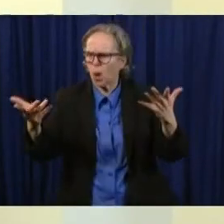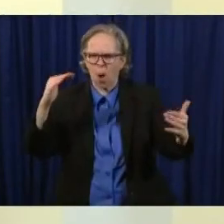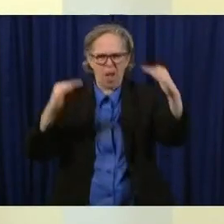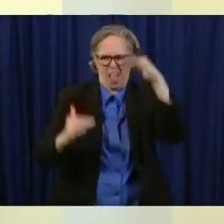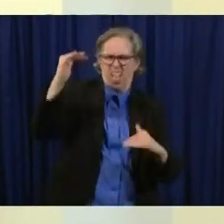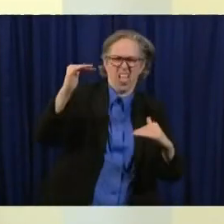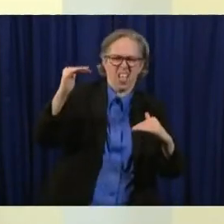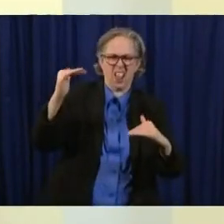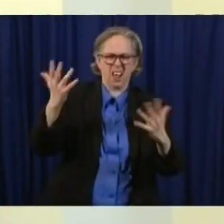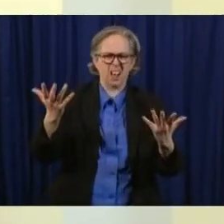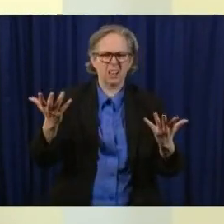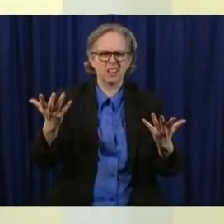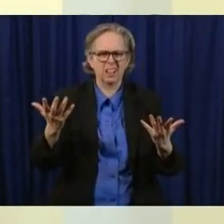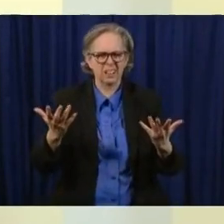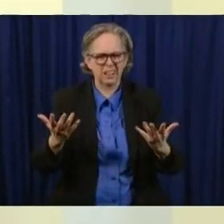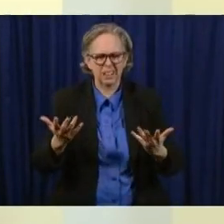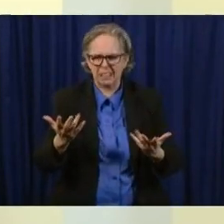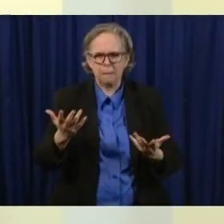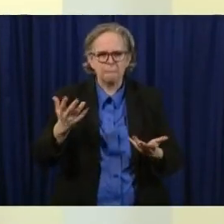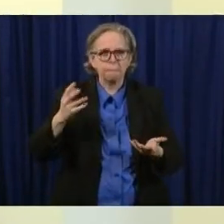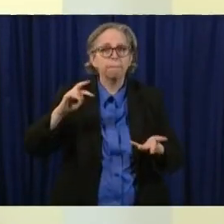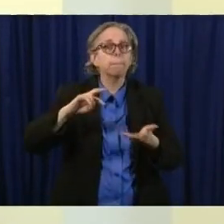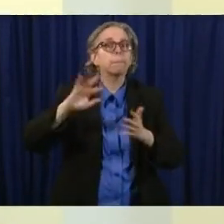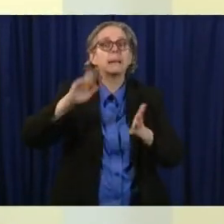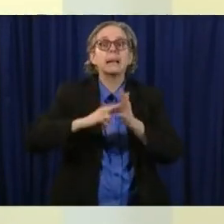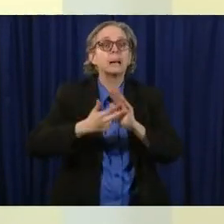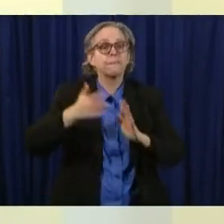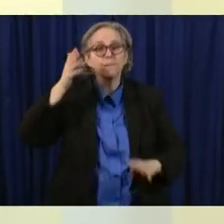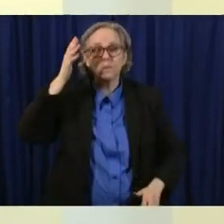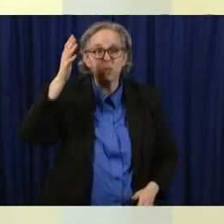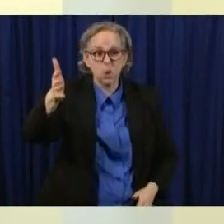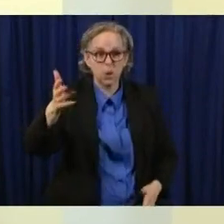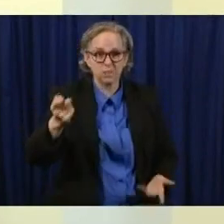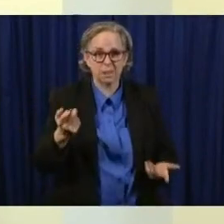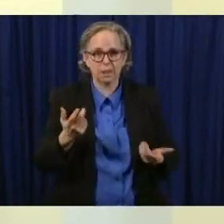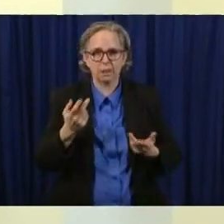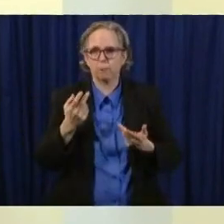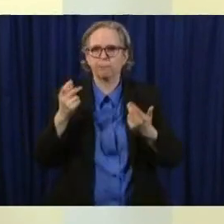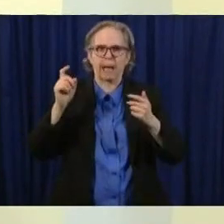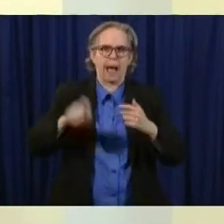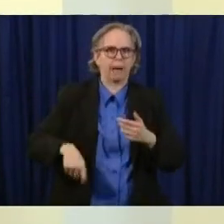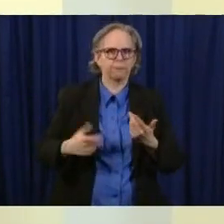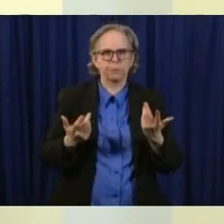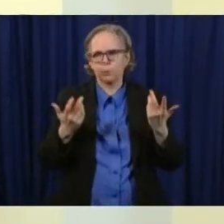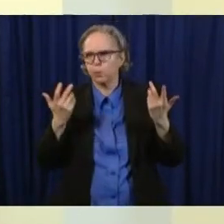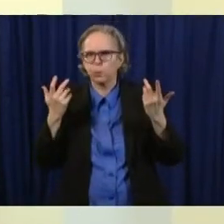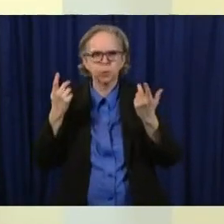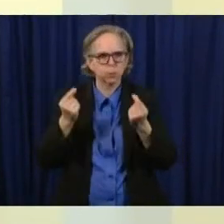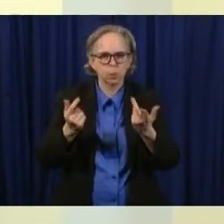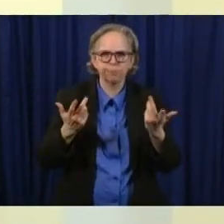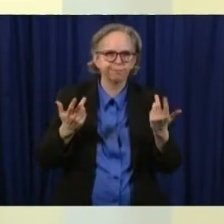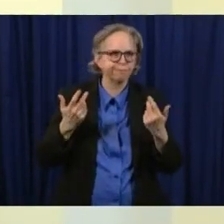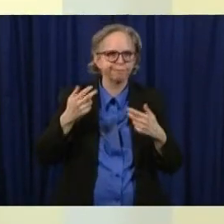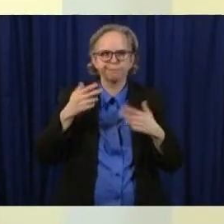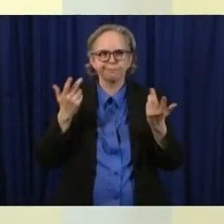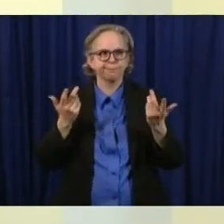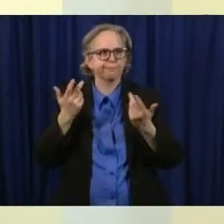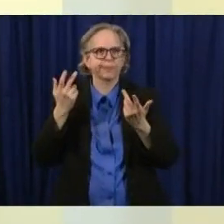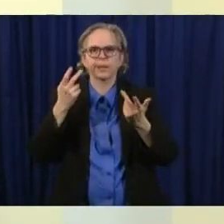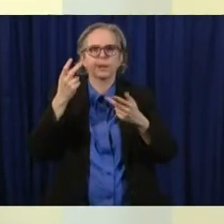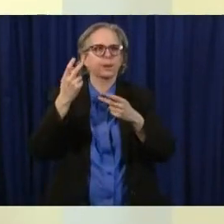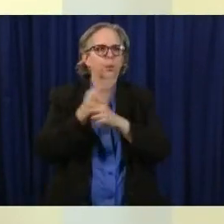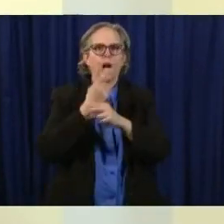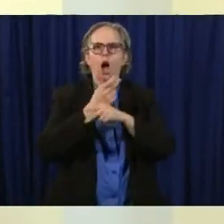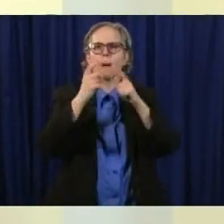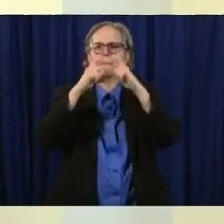be more like something like smoking that we've come to say you know it's not okay you can smoke that's your choice but you can't i can't be